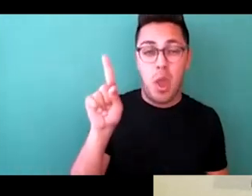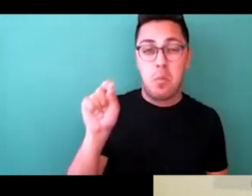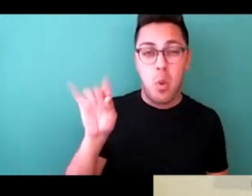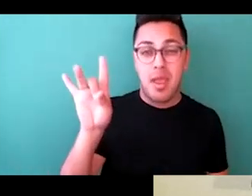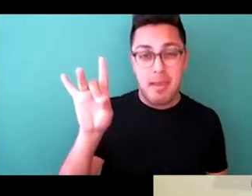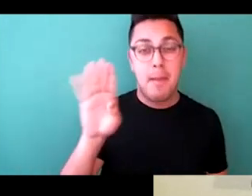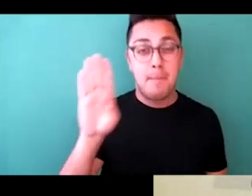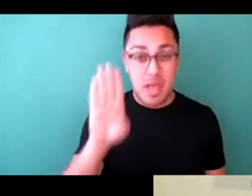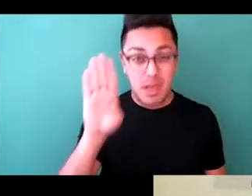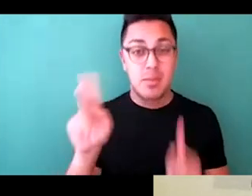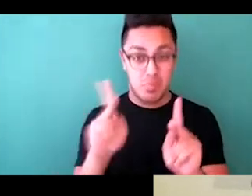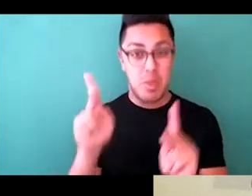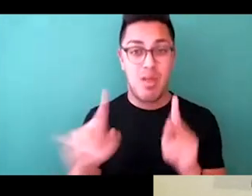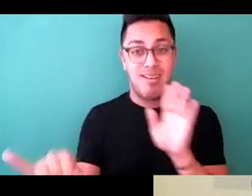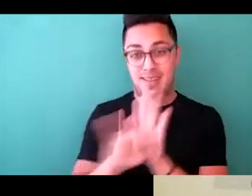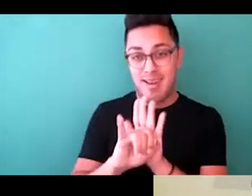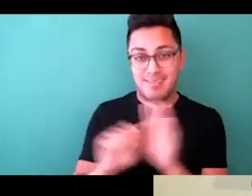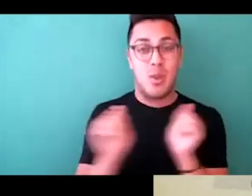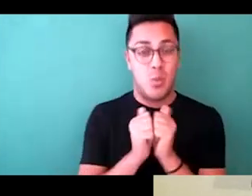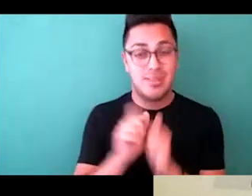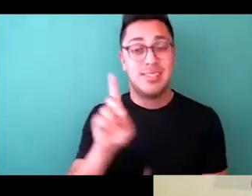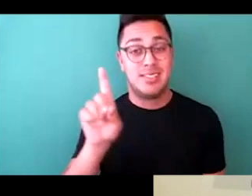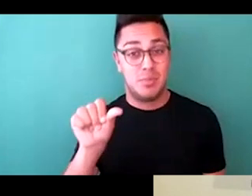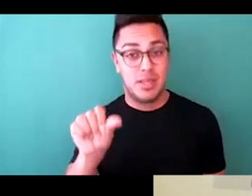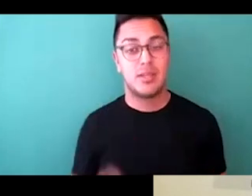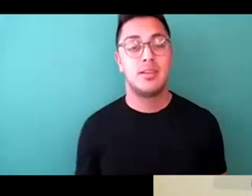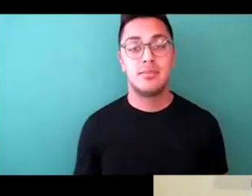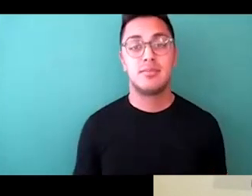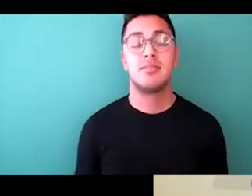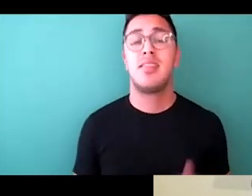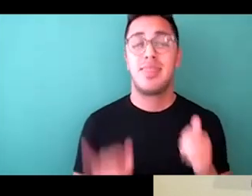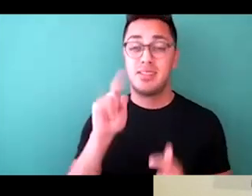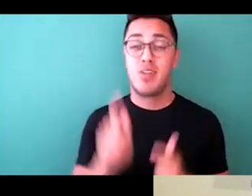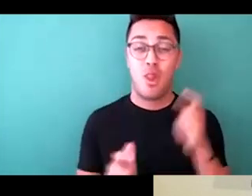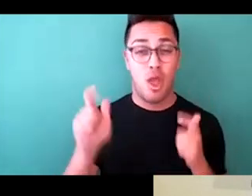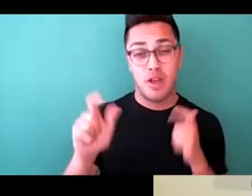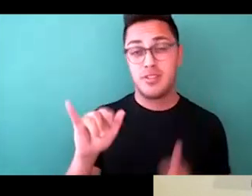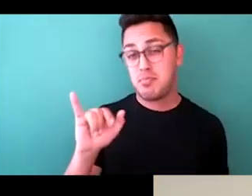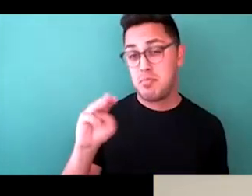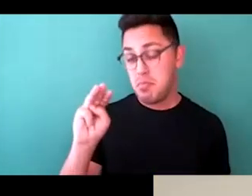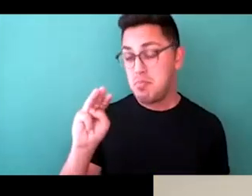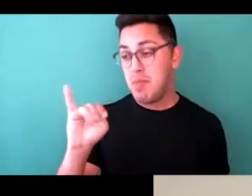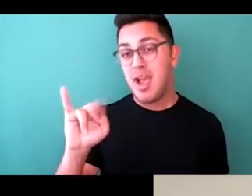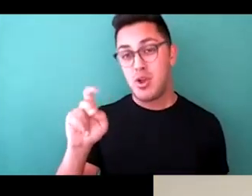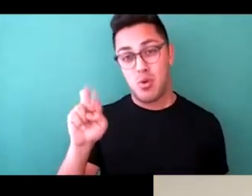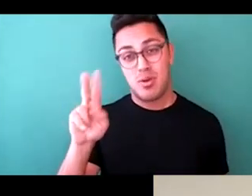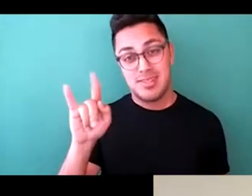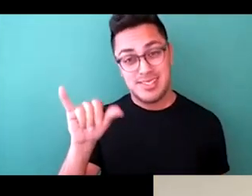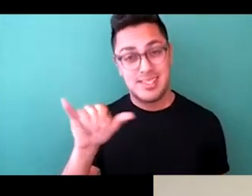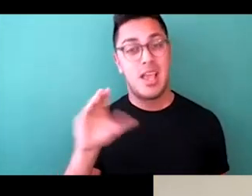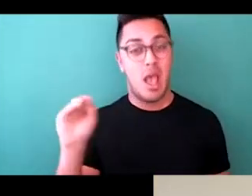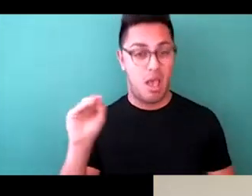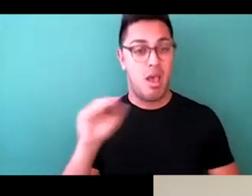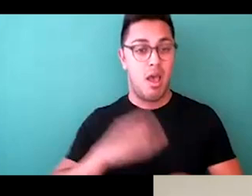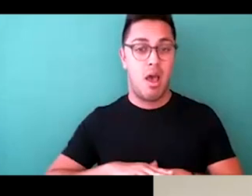this planet identify as having a disability, making it the largest minority on the planet. So that is a